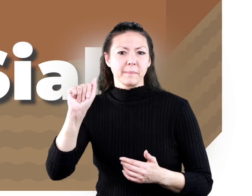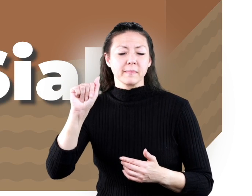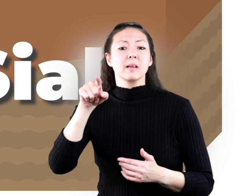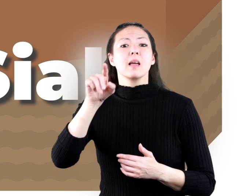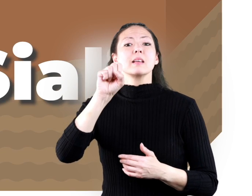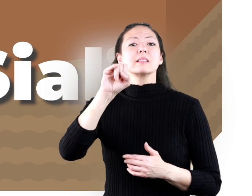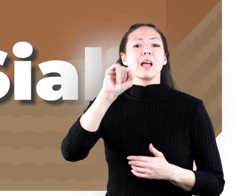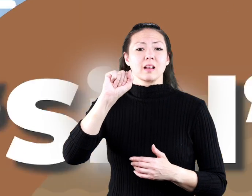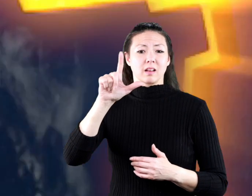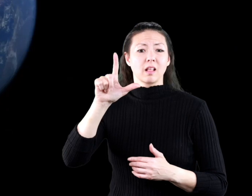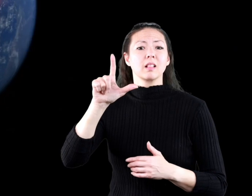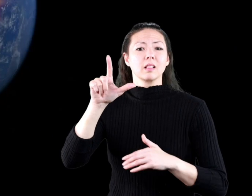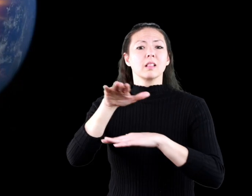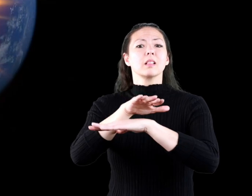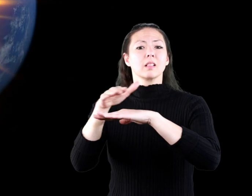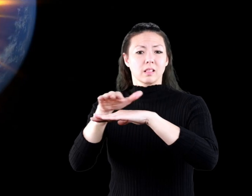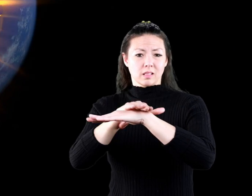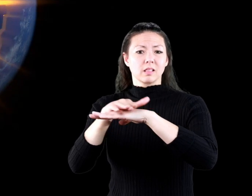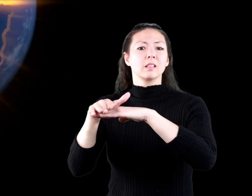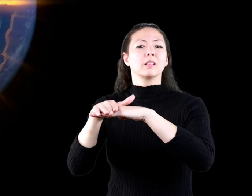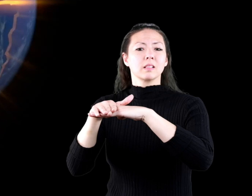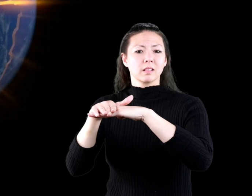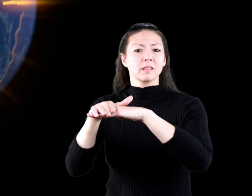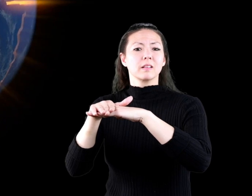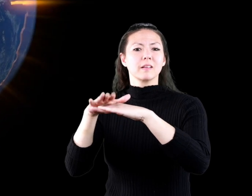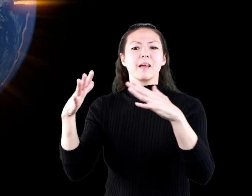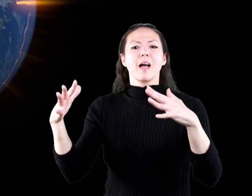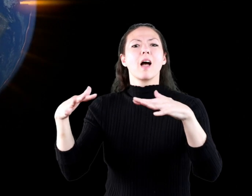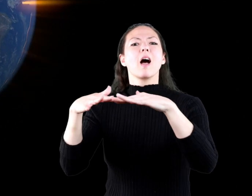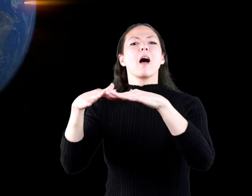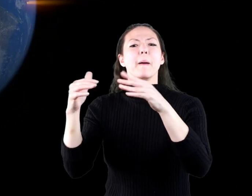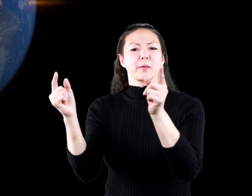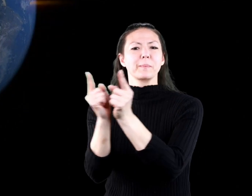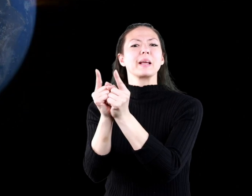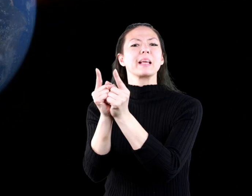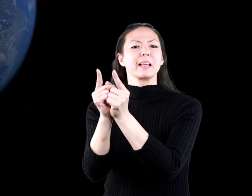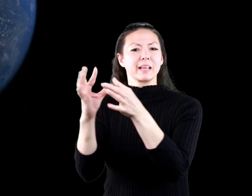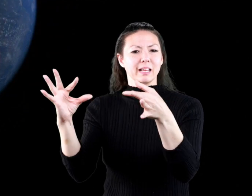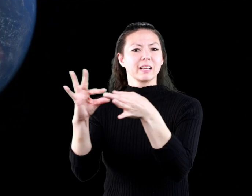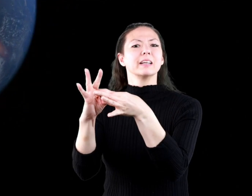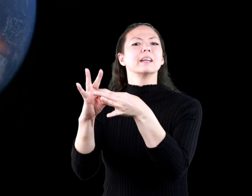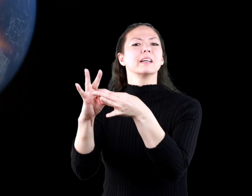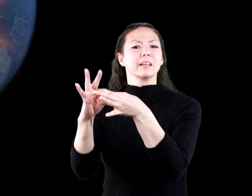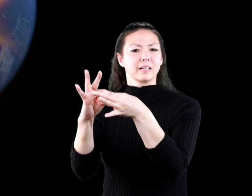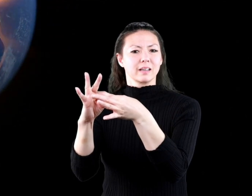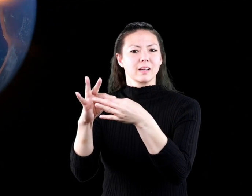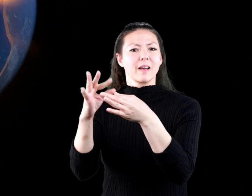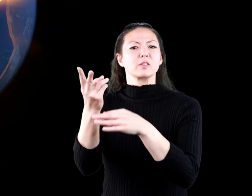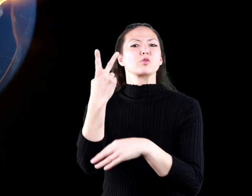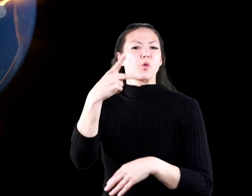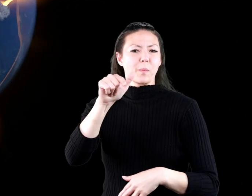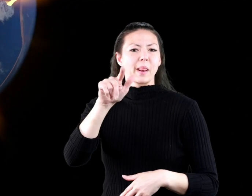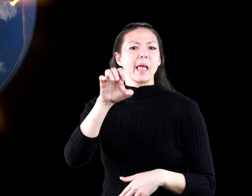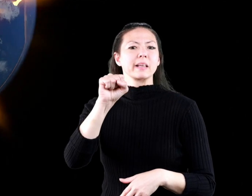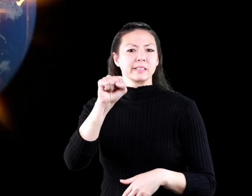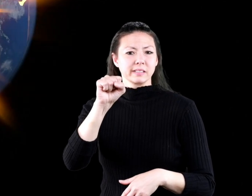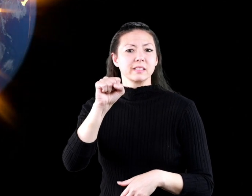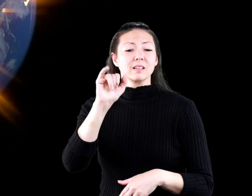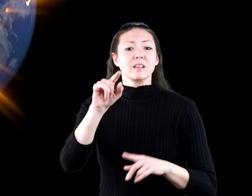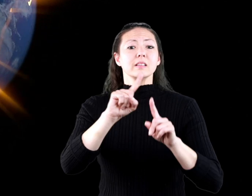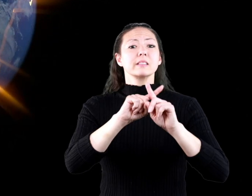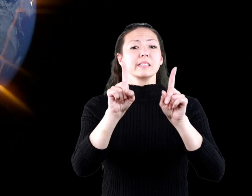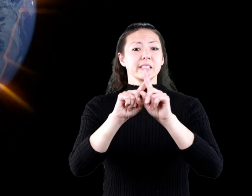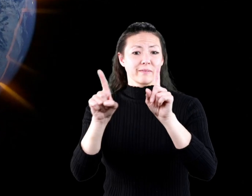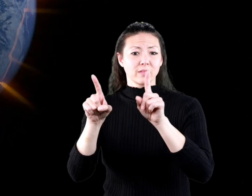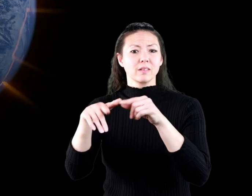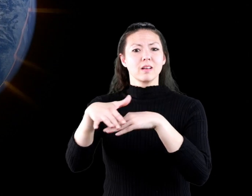tectonic plates move mostly at the places where they meet at the boundary of two plates and